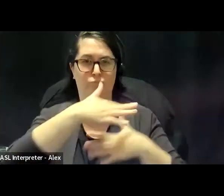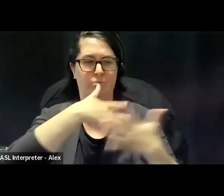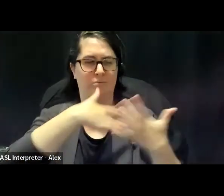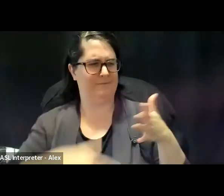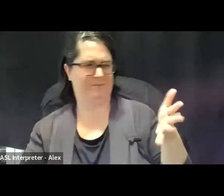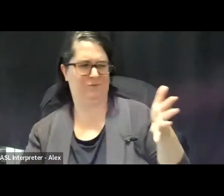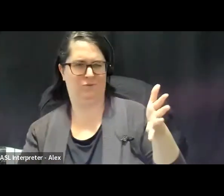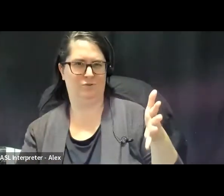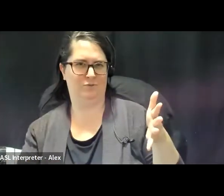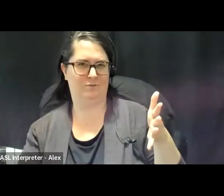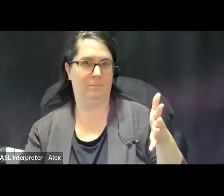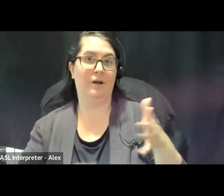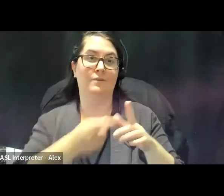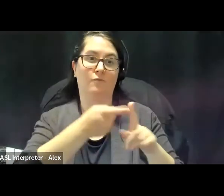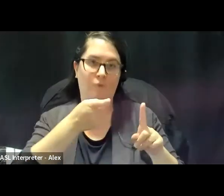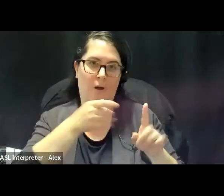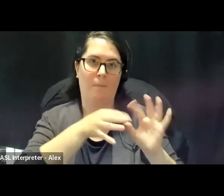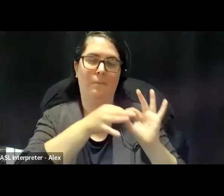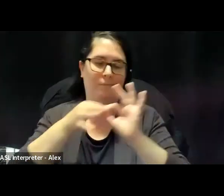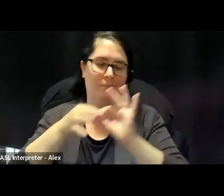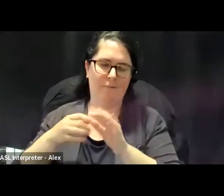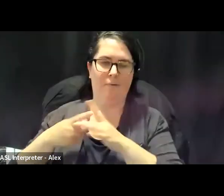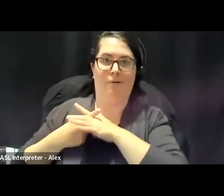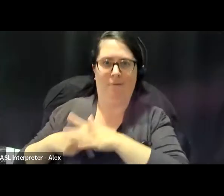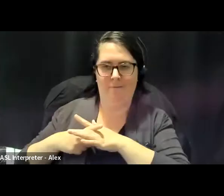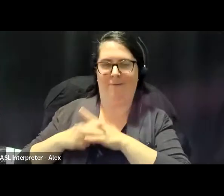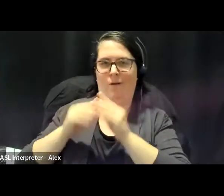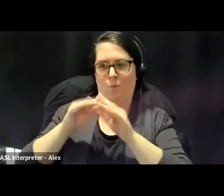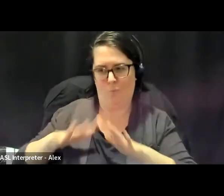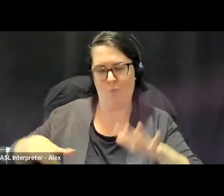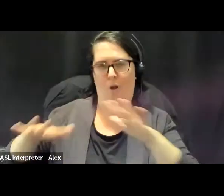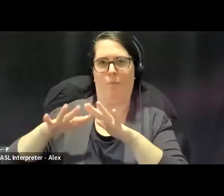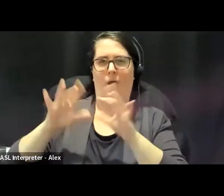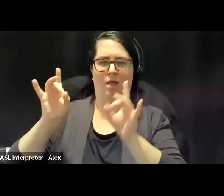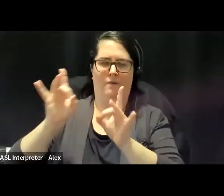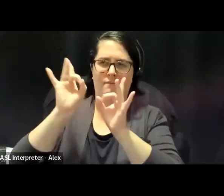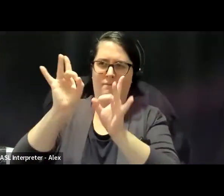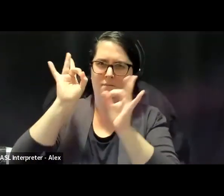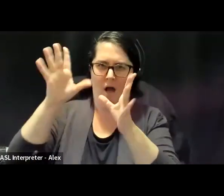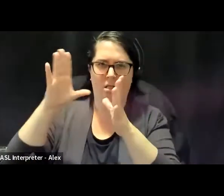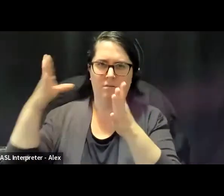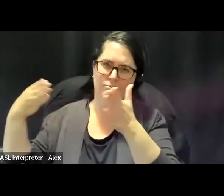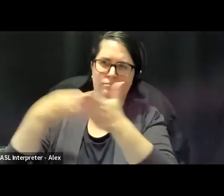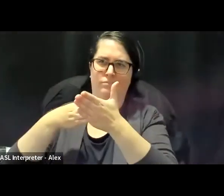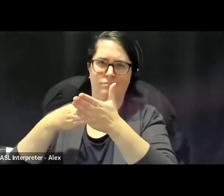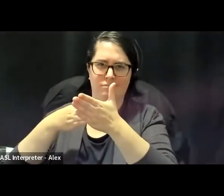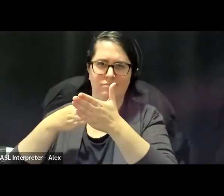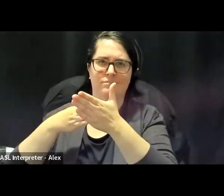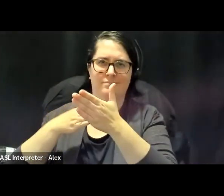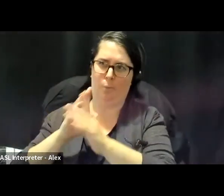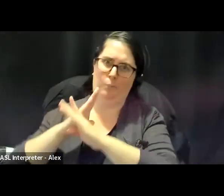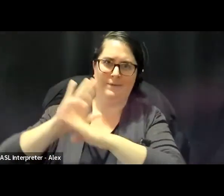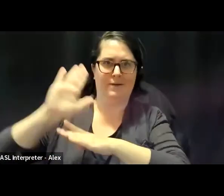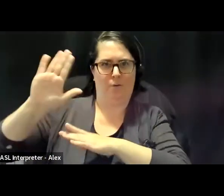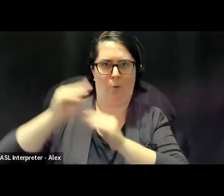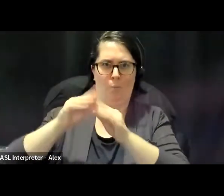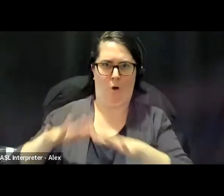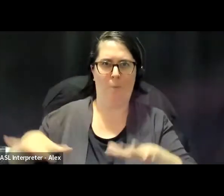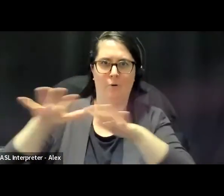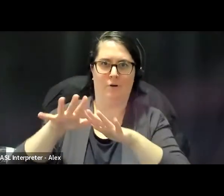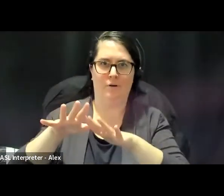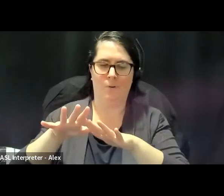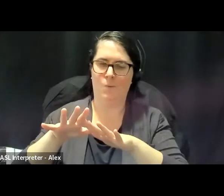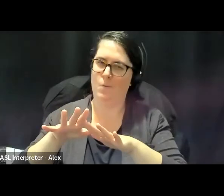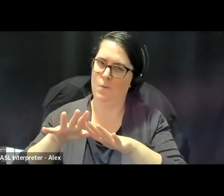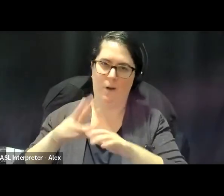much rooted in property, and the violence of protecting one's property. And you see that